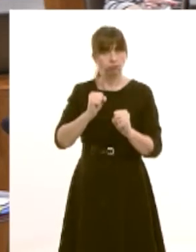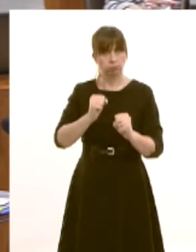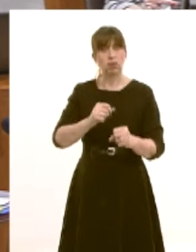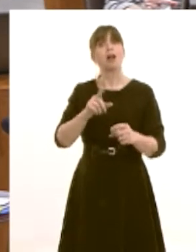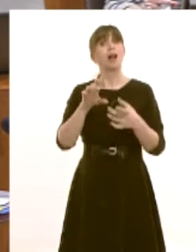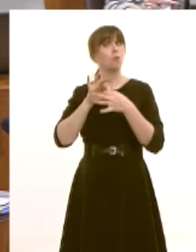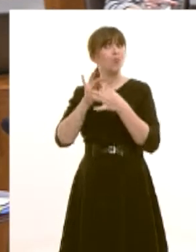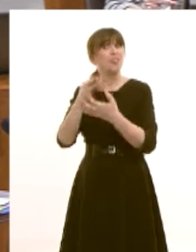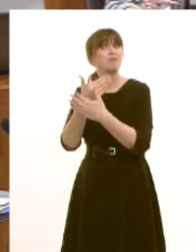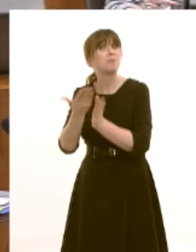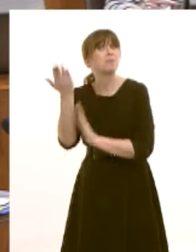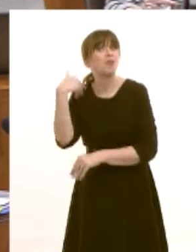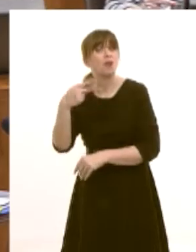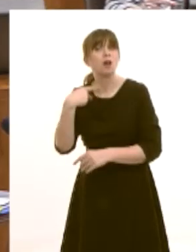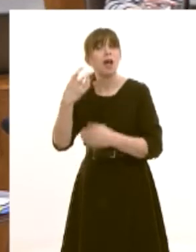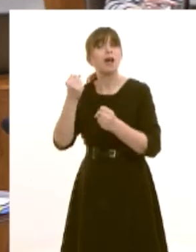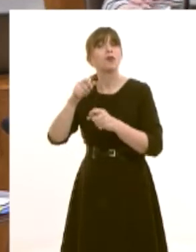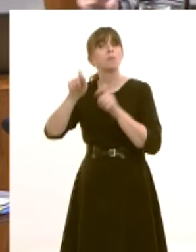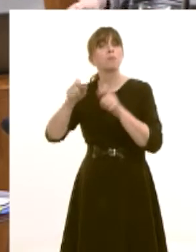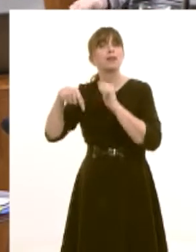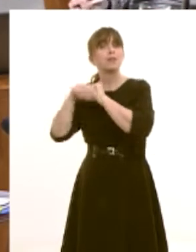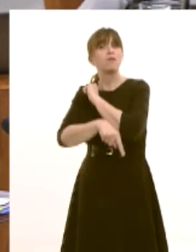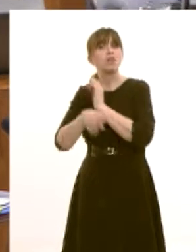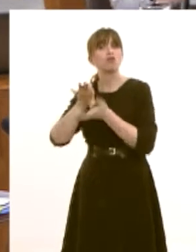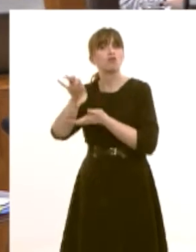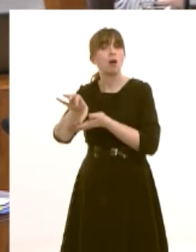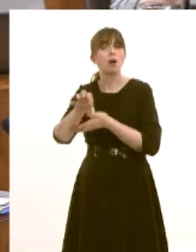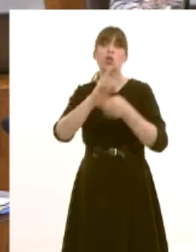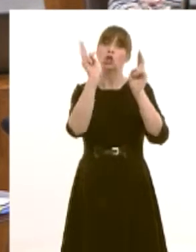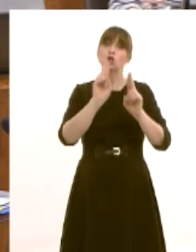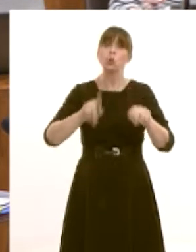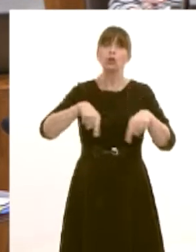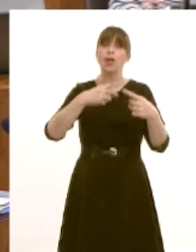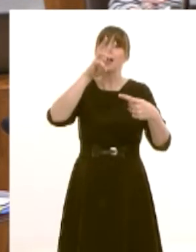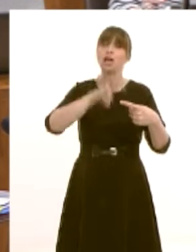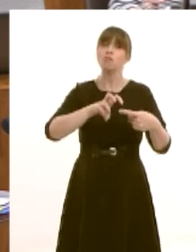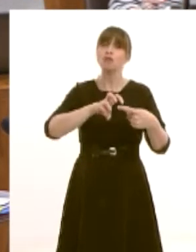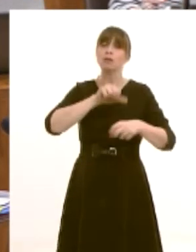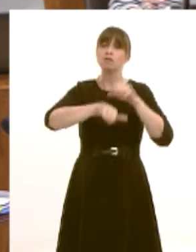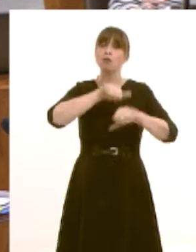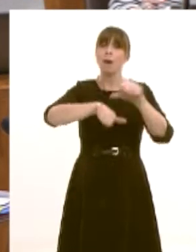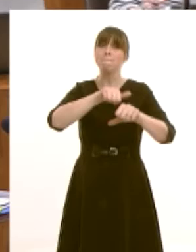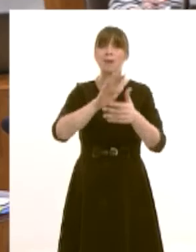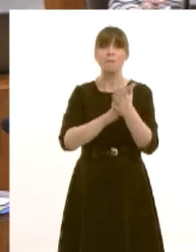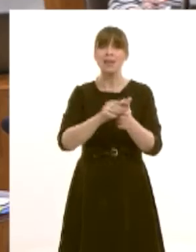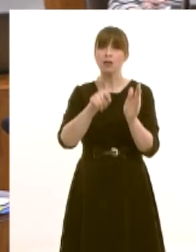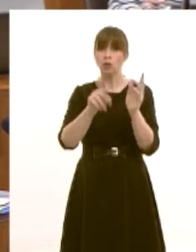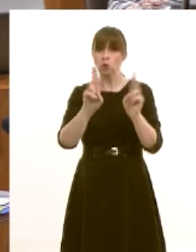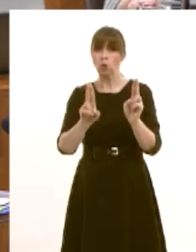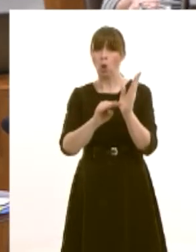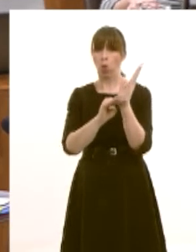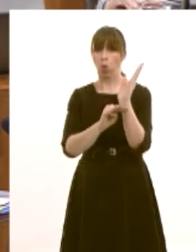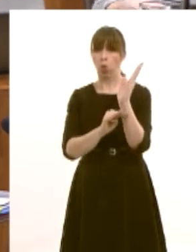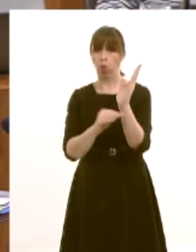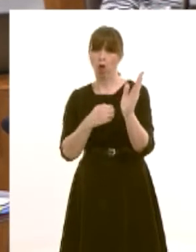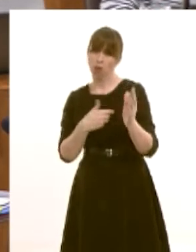party of course we introduced the people deprivation grant that's been successful schools challenge cymry has helped to raise the standards of those schools were not performing as we would